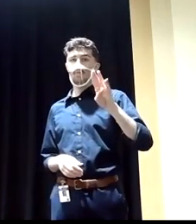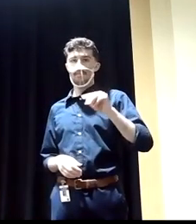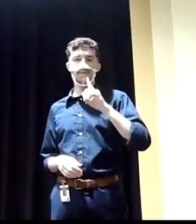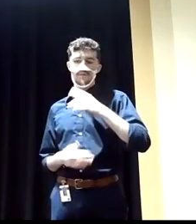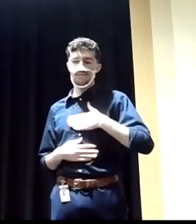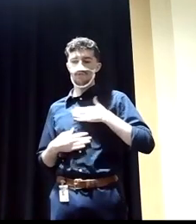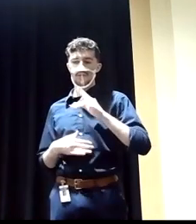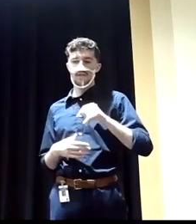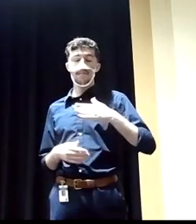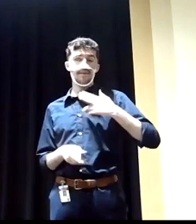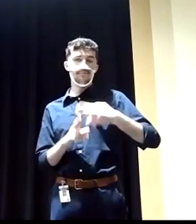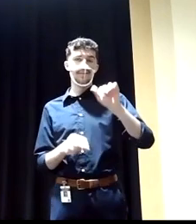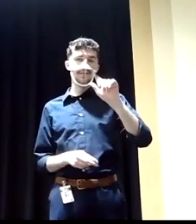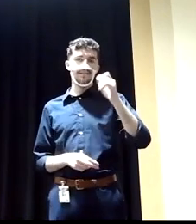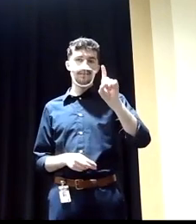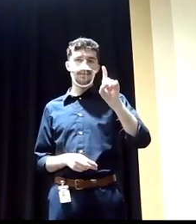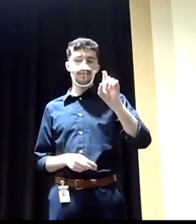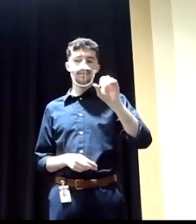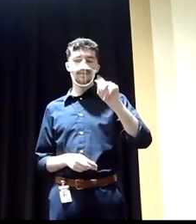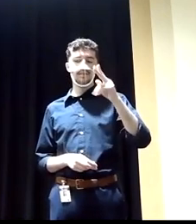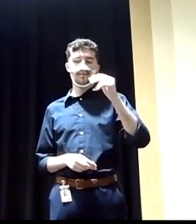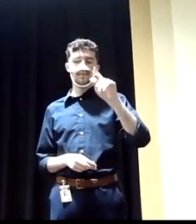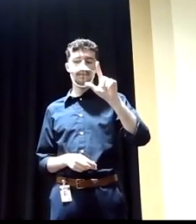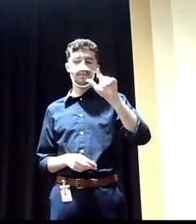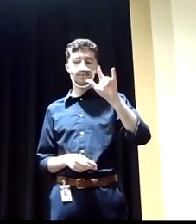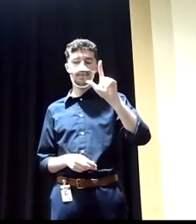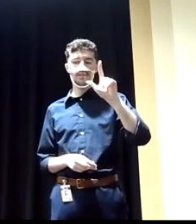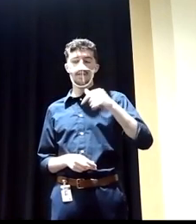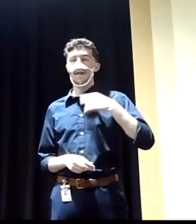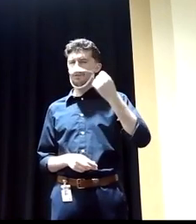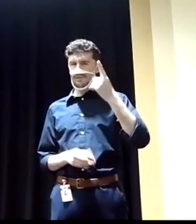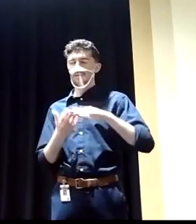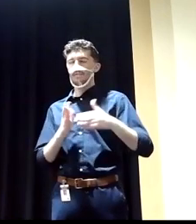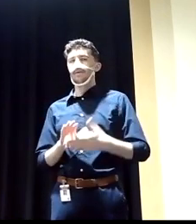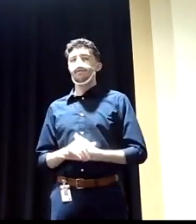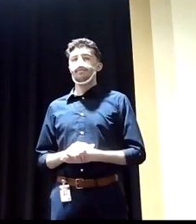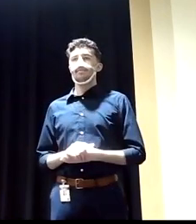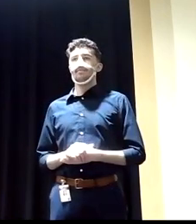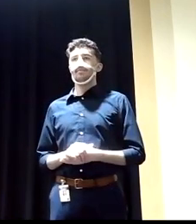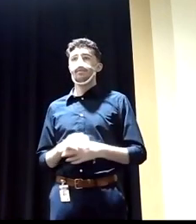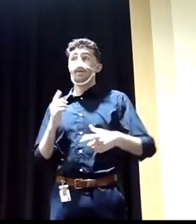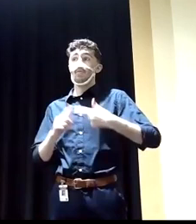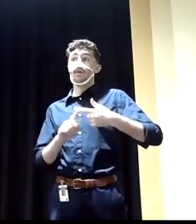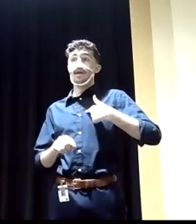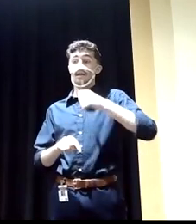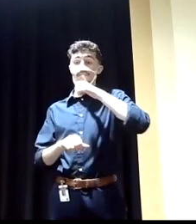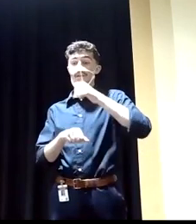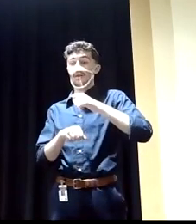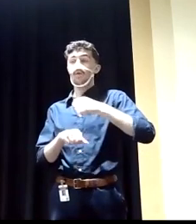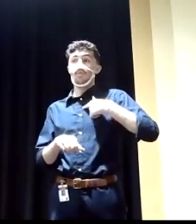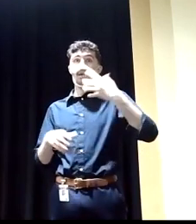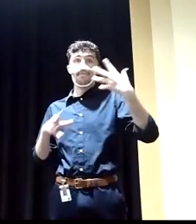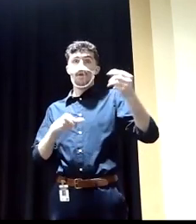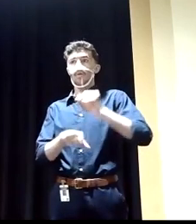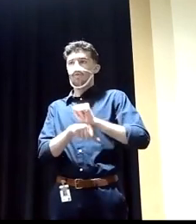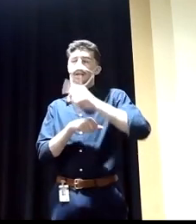I'm Alex Khalil. I'm a borough counselor. I understand communities. When I am in working in my community, I think about all of